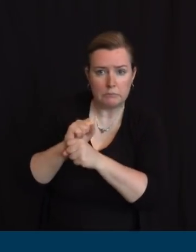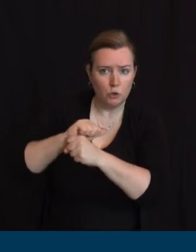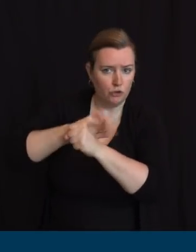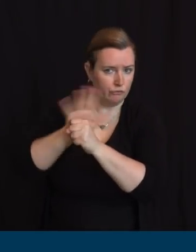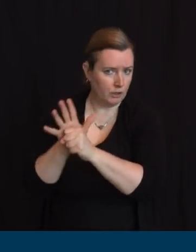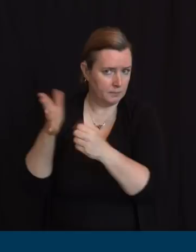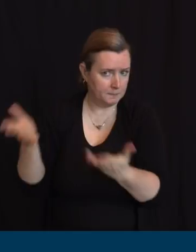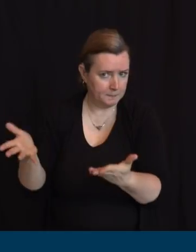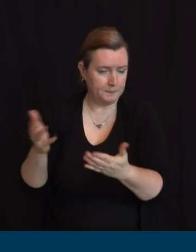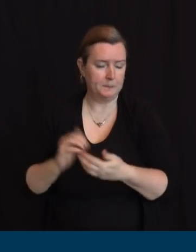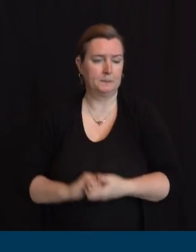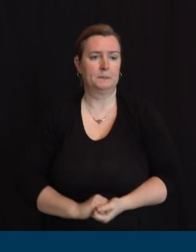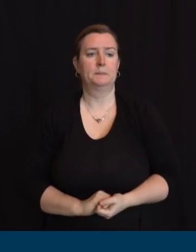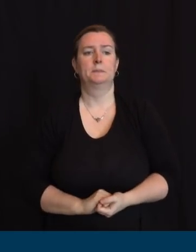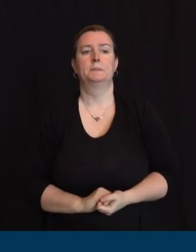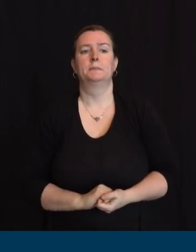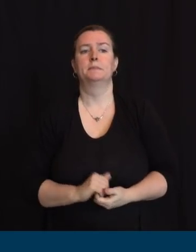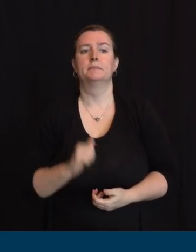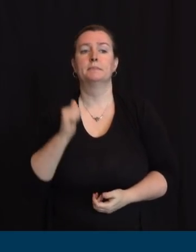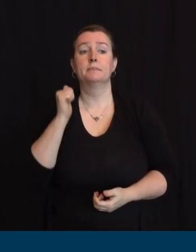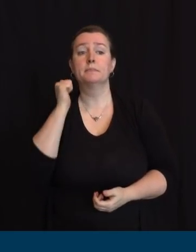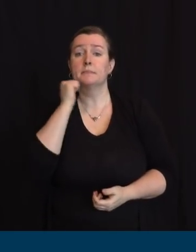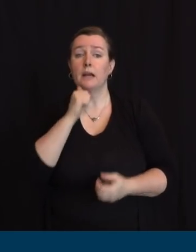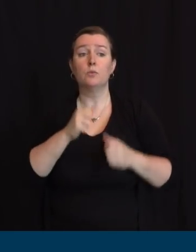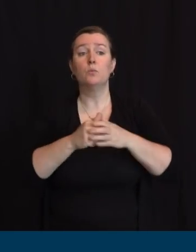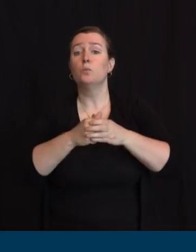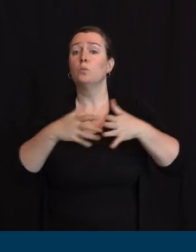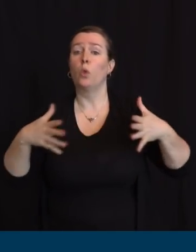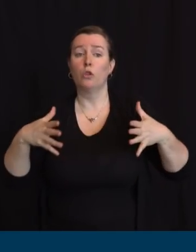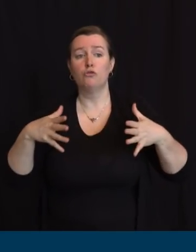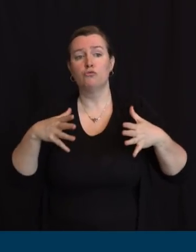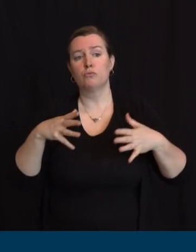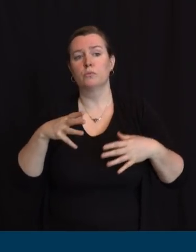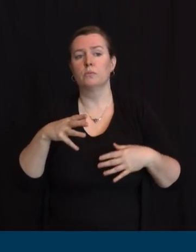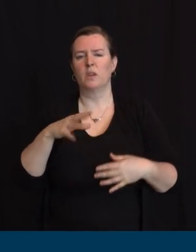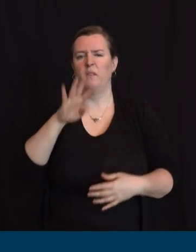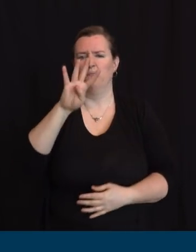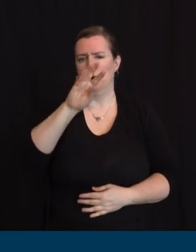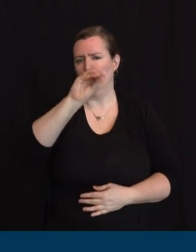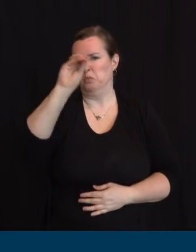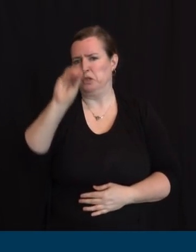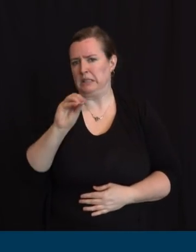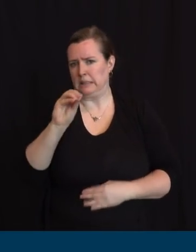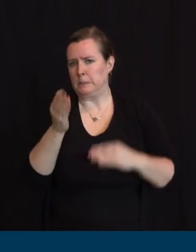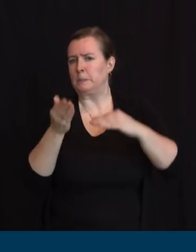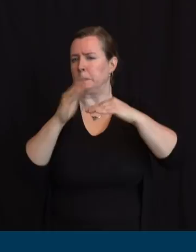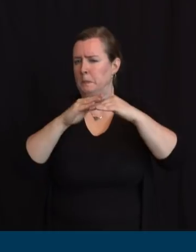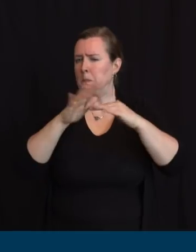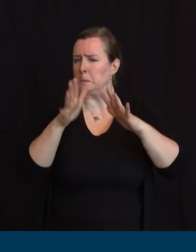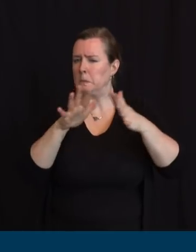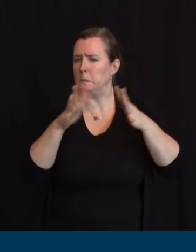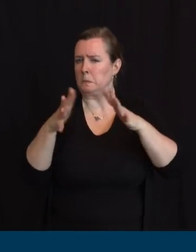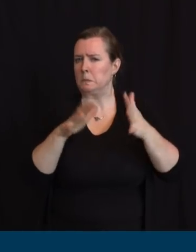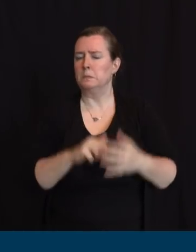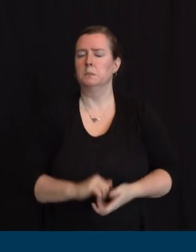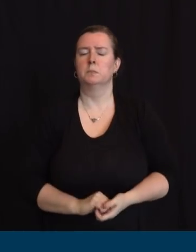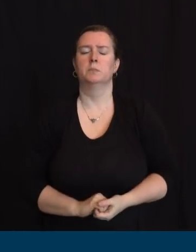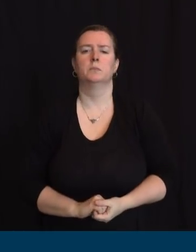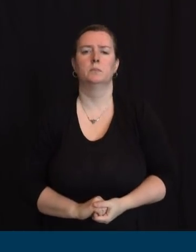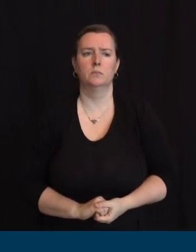4%. There are 2,051 individuals in critical care and 1